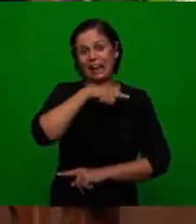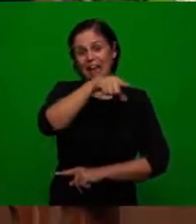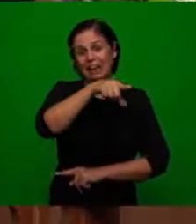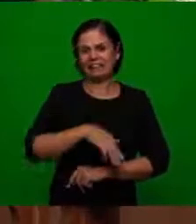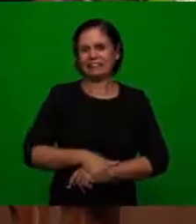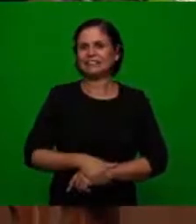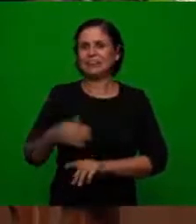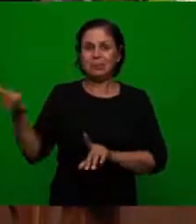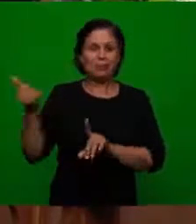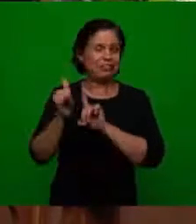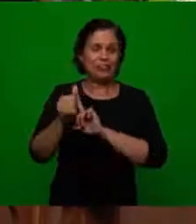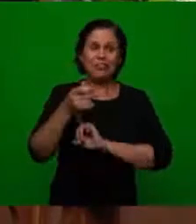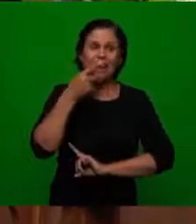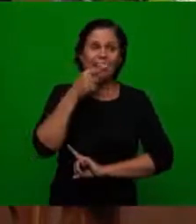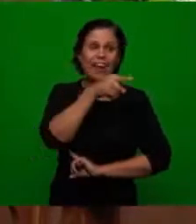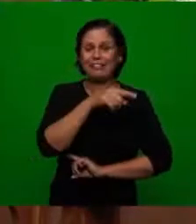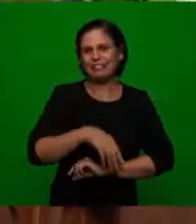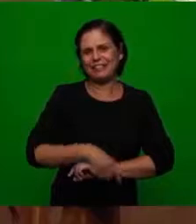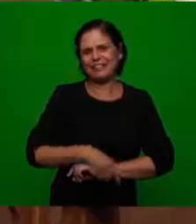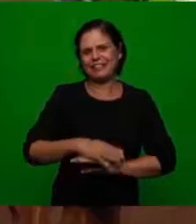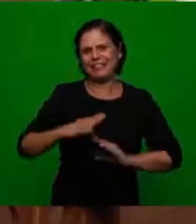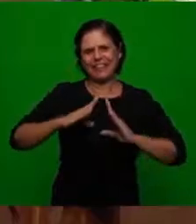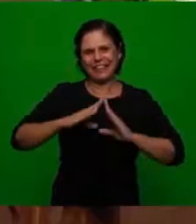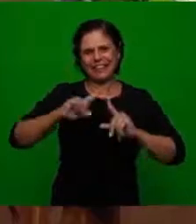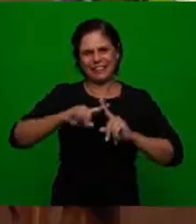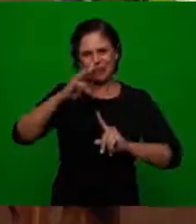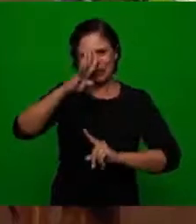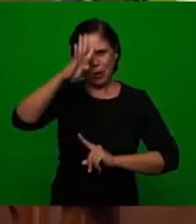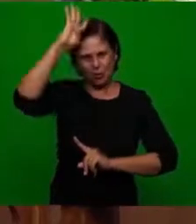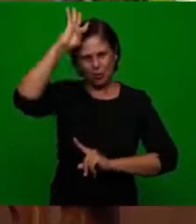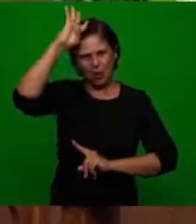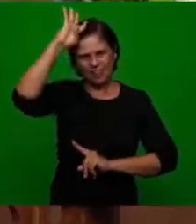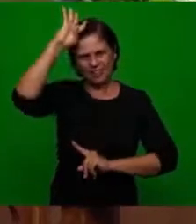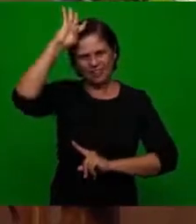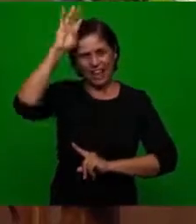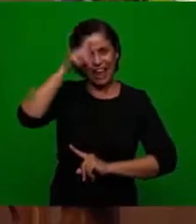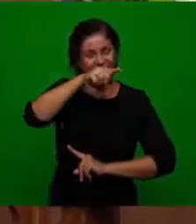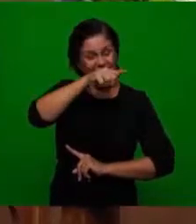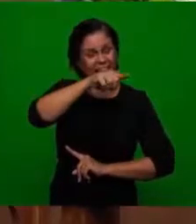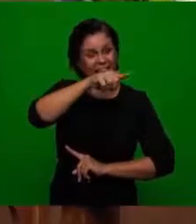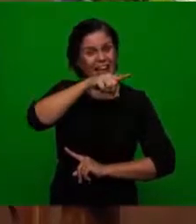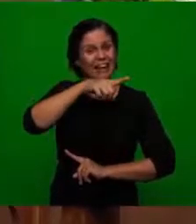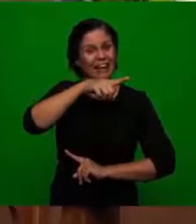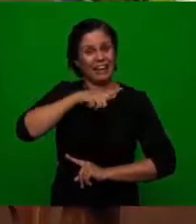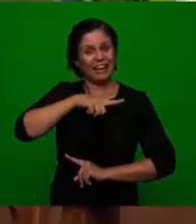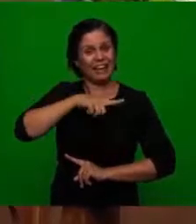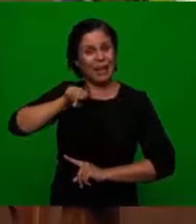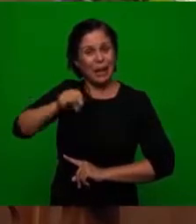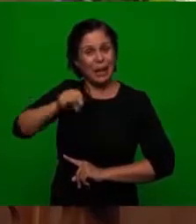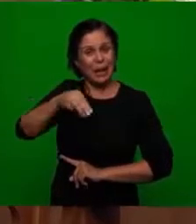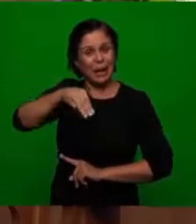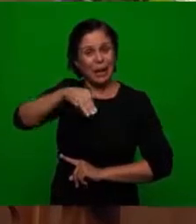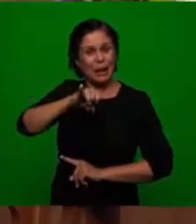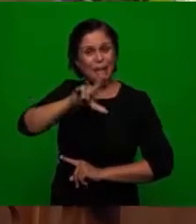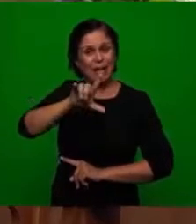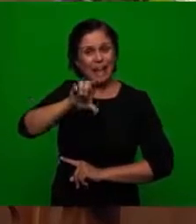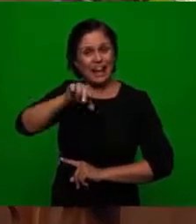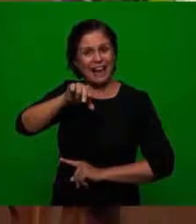past they prophesized they said that the millennium was going to be like this